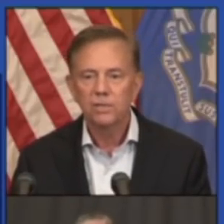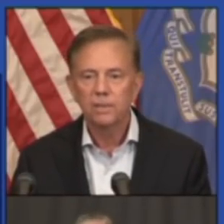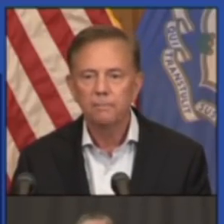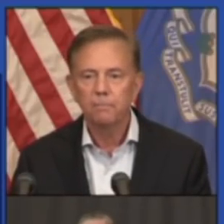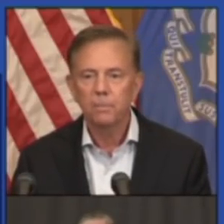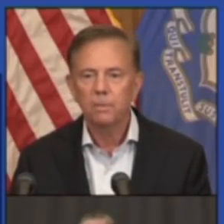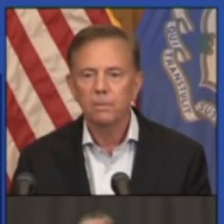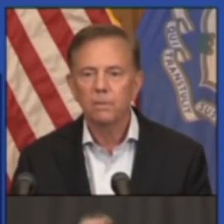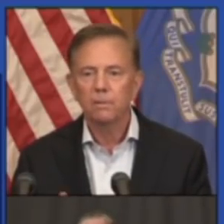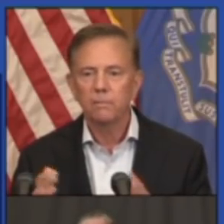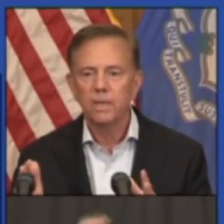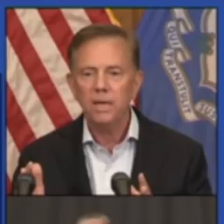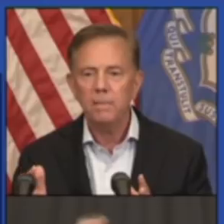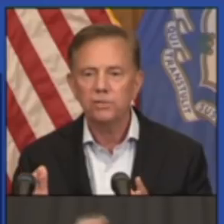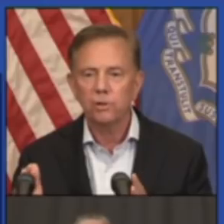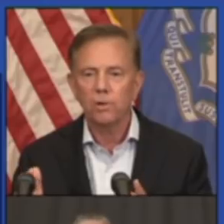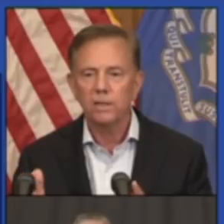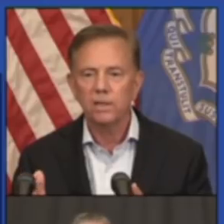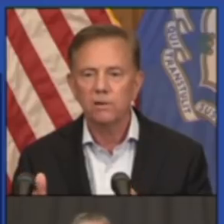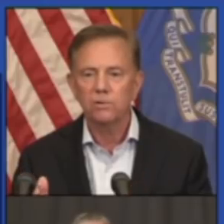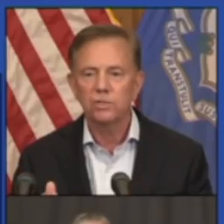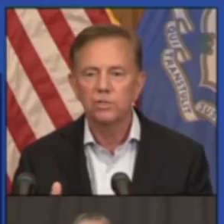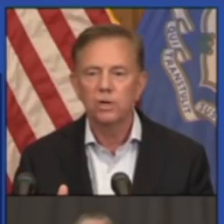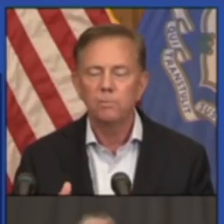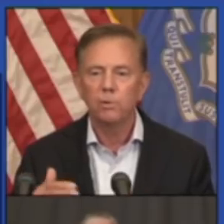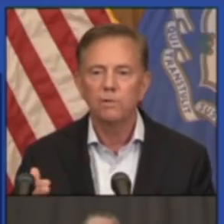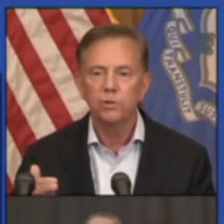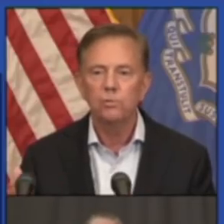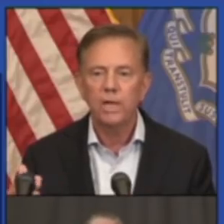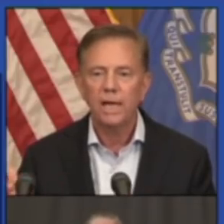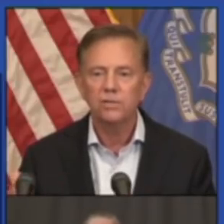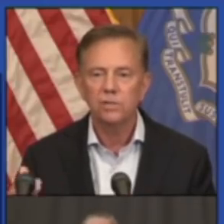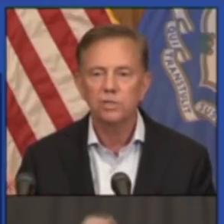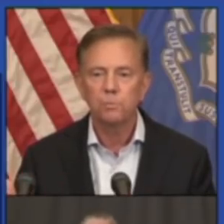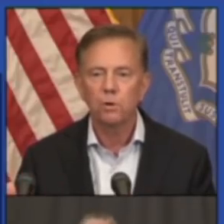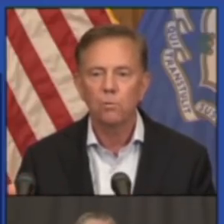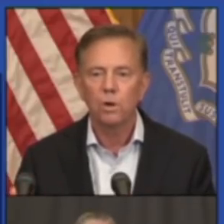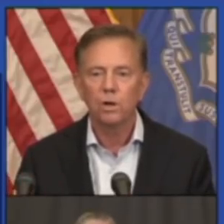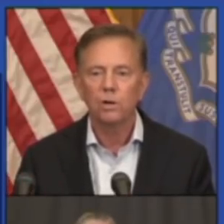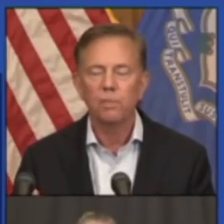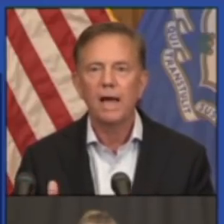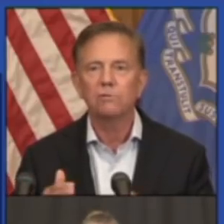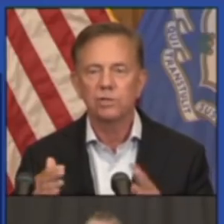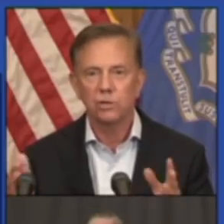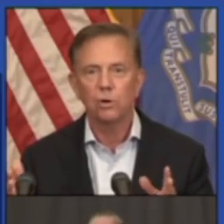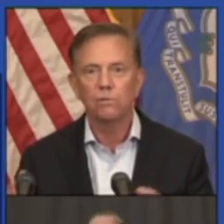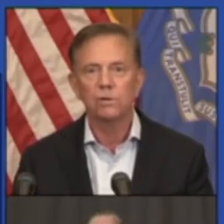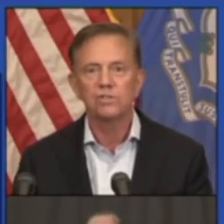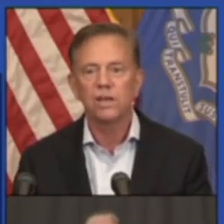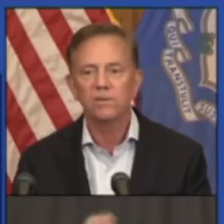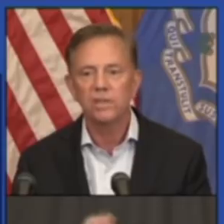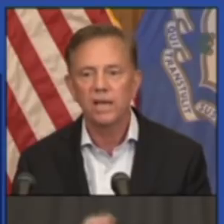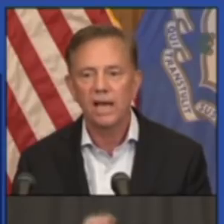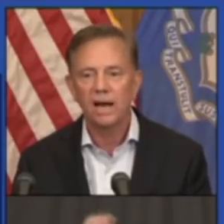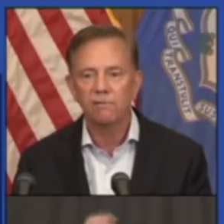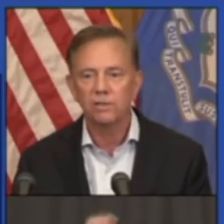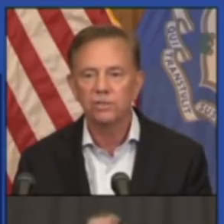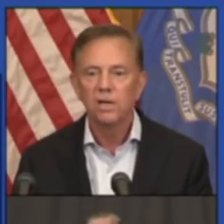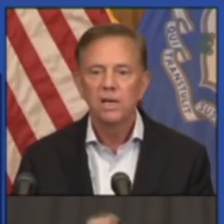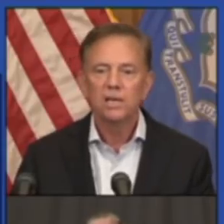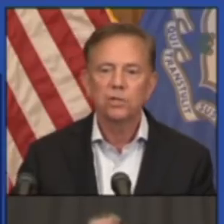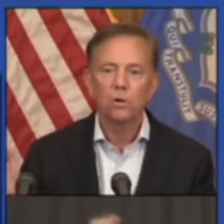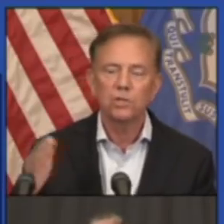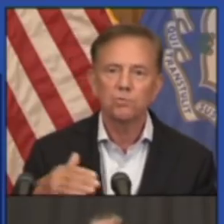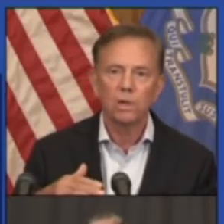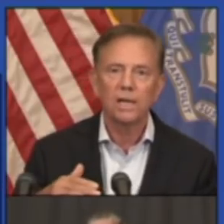And the key metric right there is the number of new cases per 100,000 over a seven-day average.